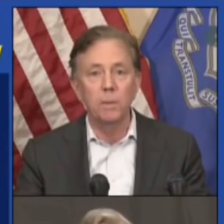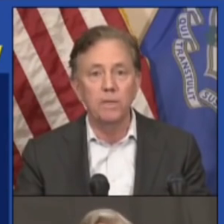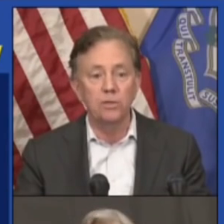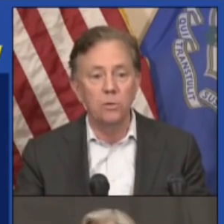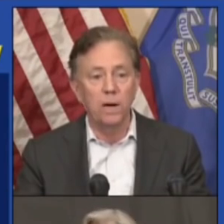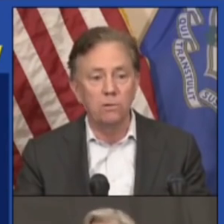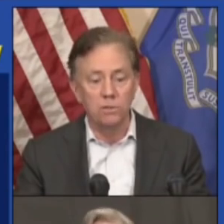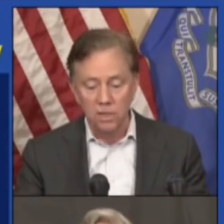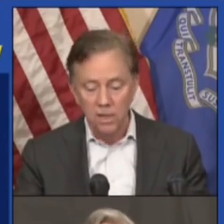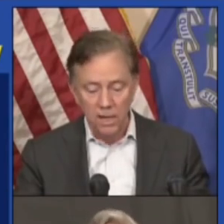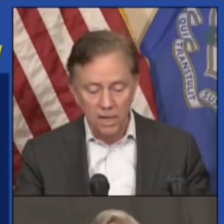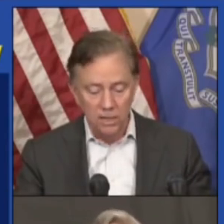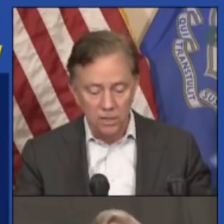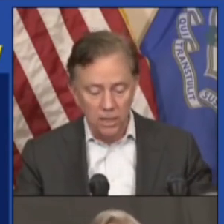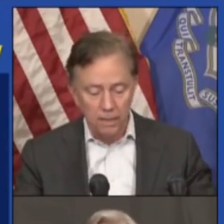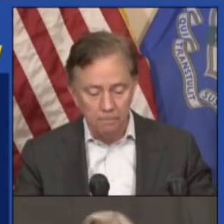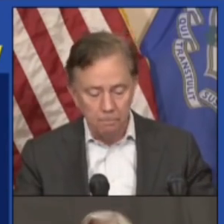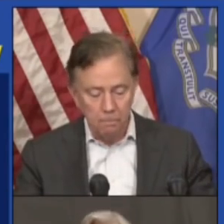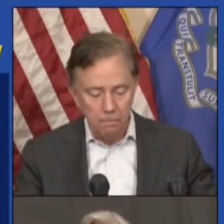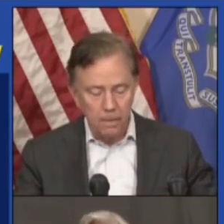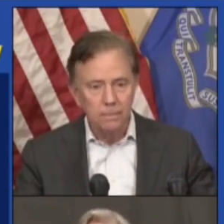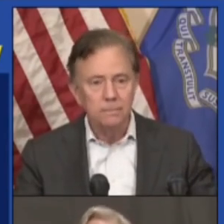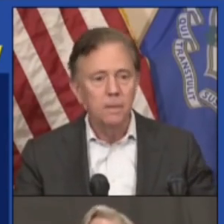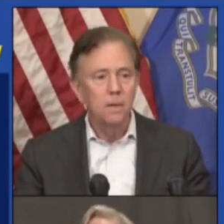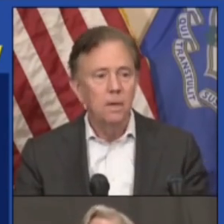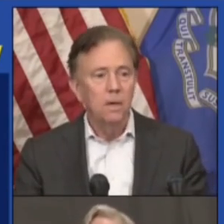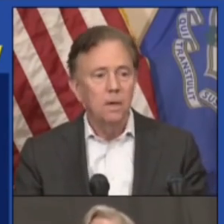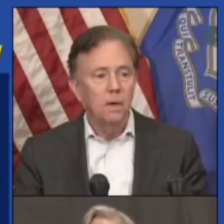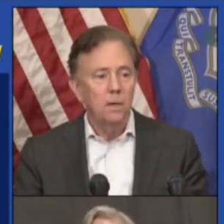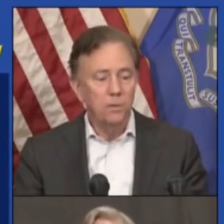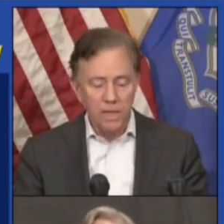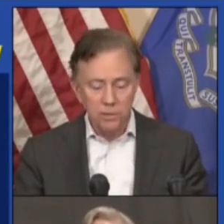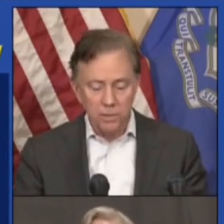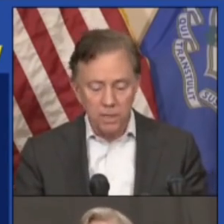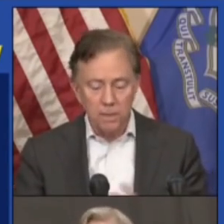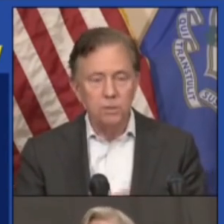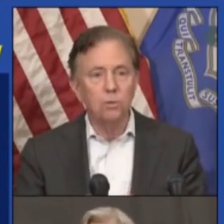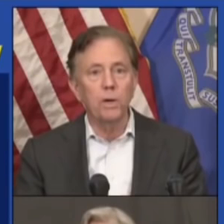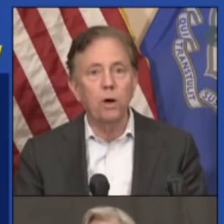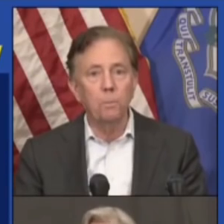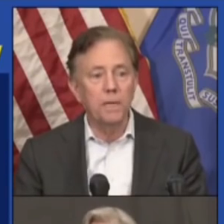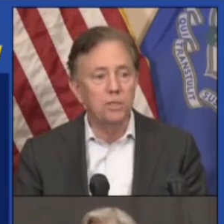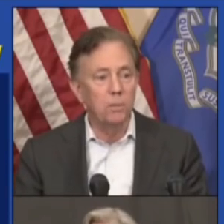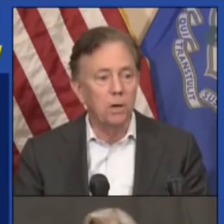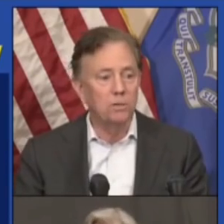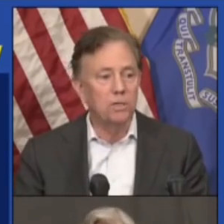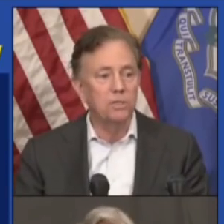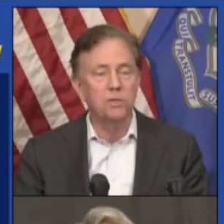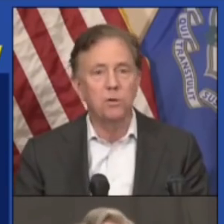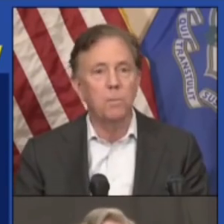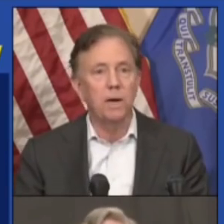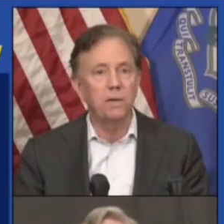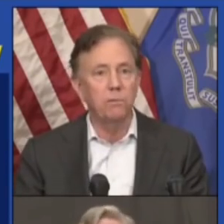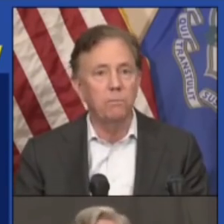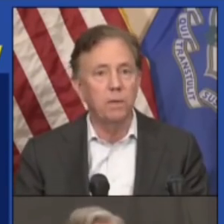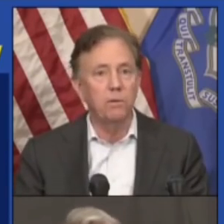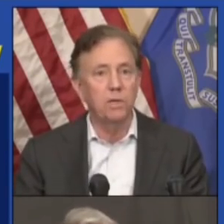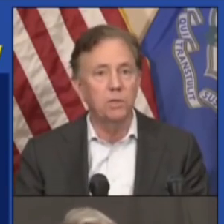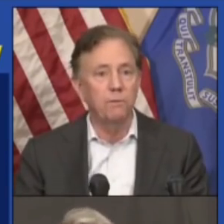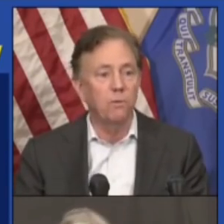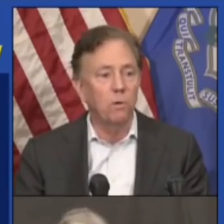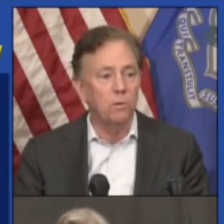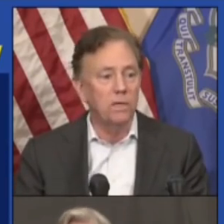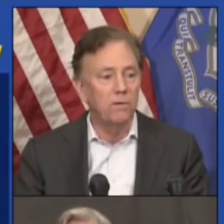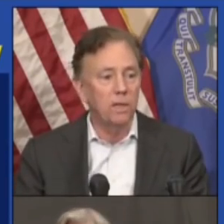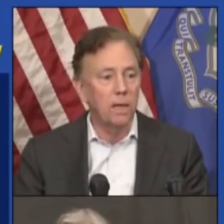somebody for maybe two hours at a time. Other things when it comes to reopening tomorrow, just as a reminder, we've been